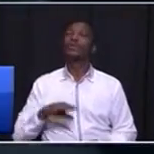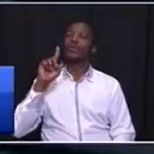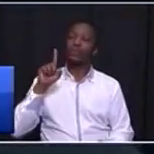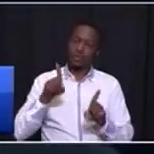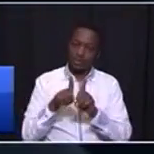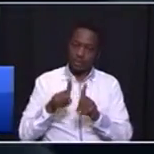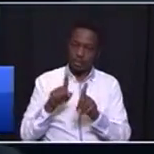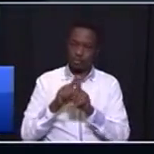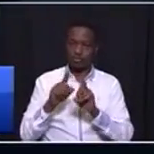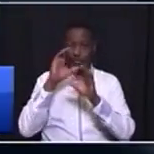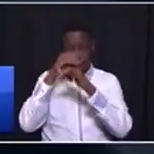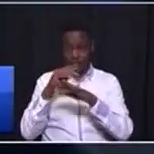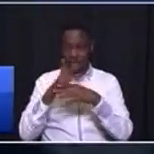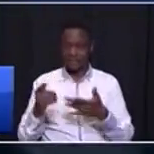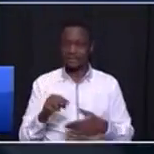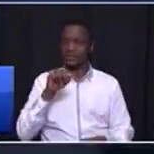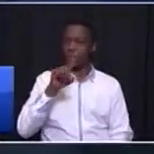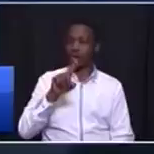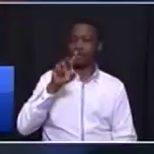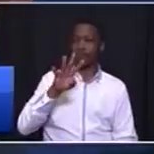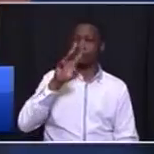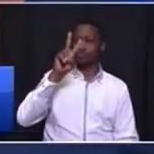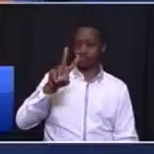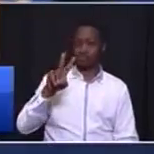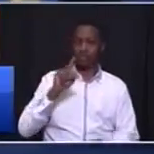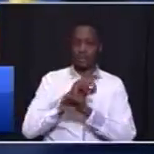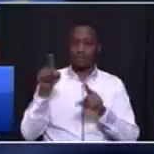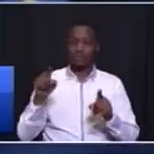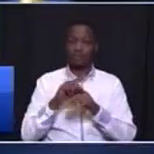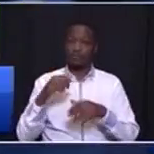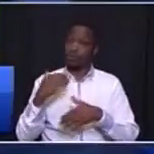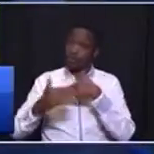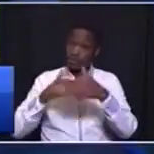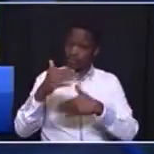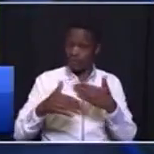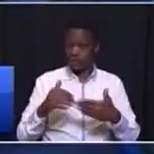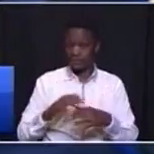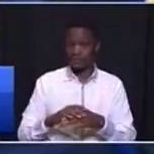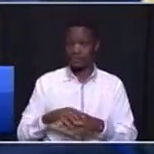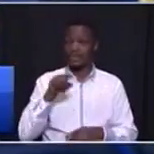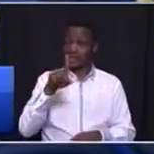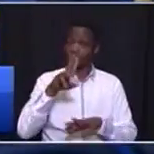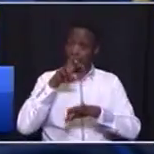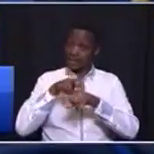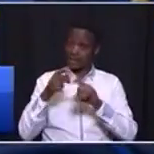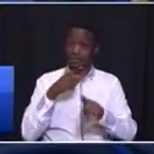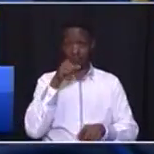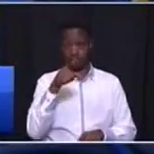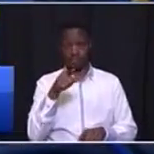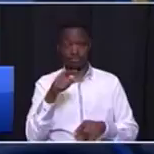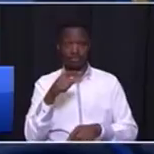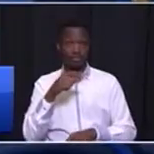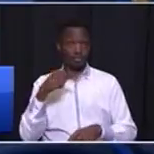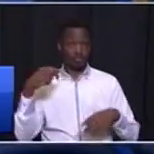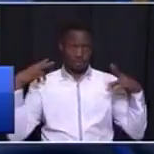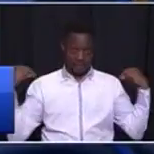all the police stations, 142 of them. So going forward, General Marwella, this is what I need from you, together with